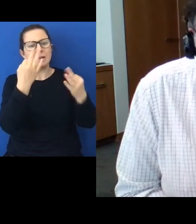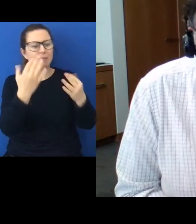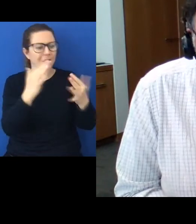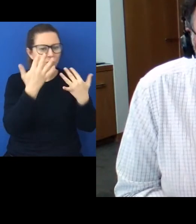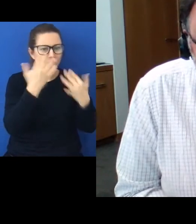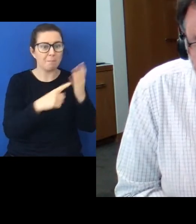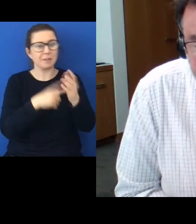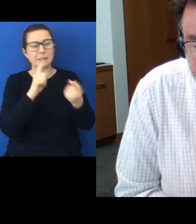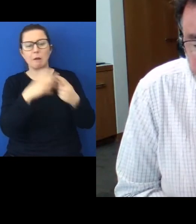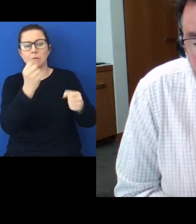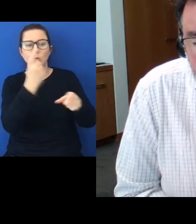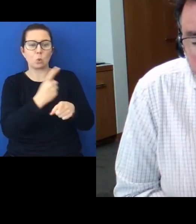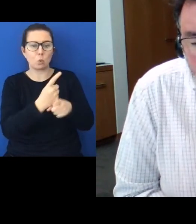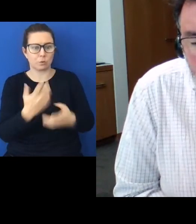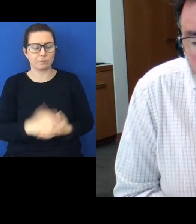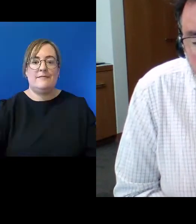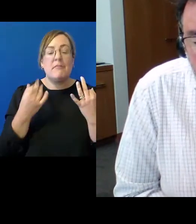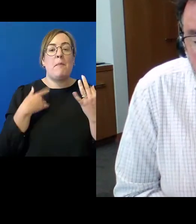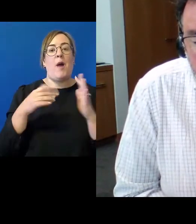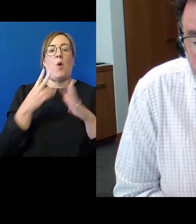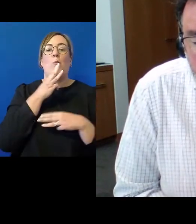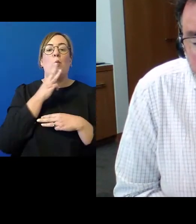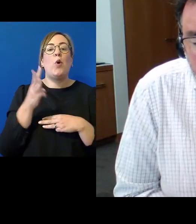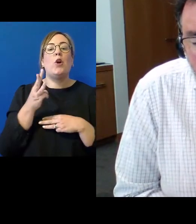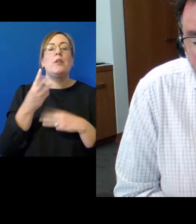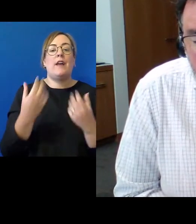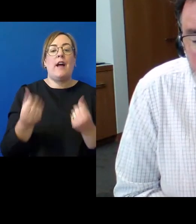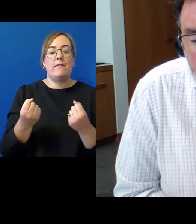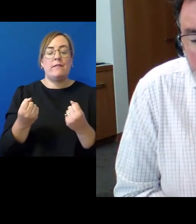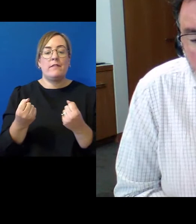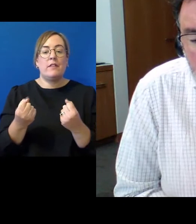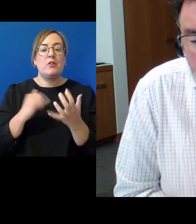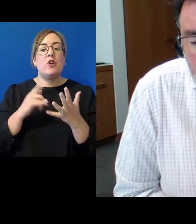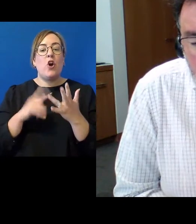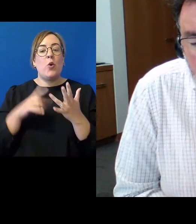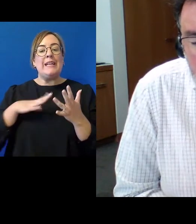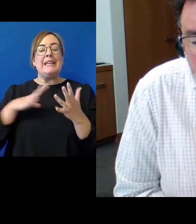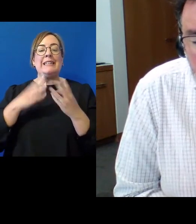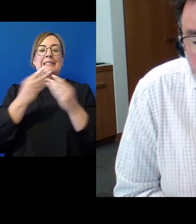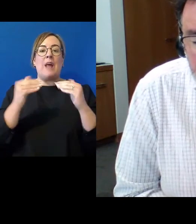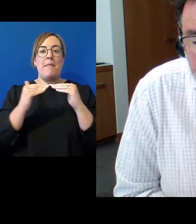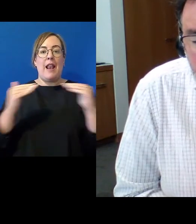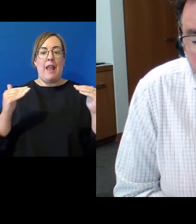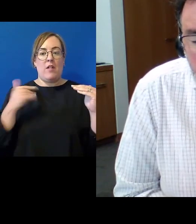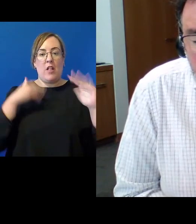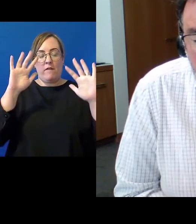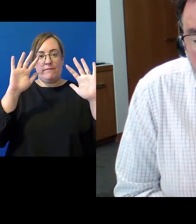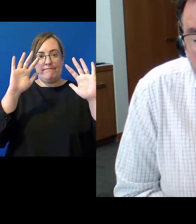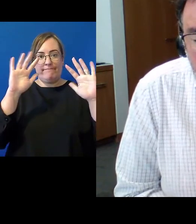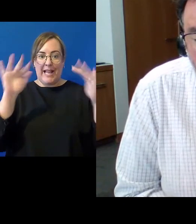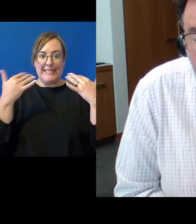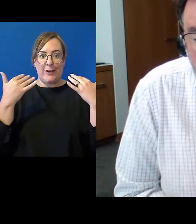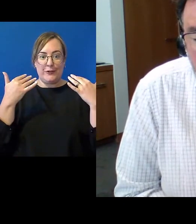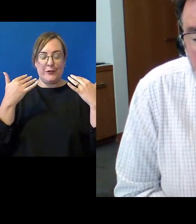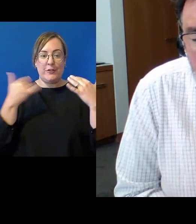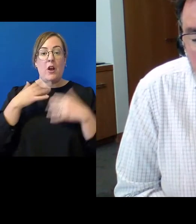words are there anyway and so require some level of attention i just wanted to